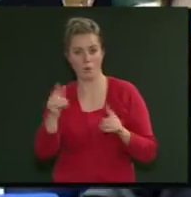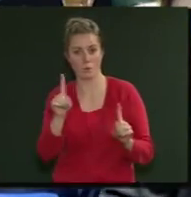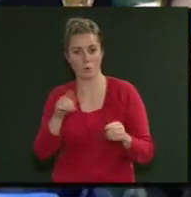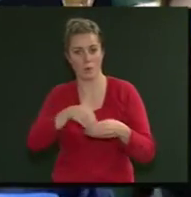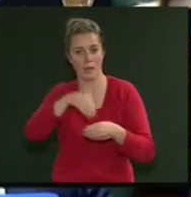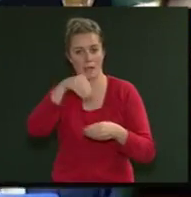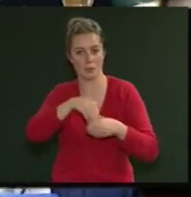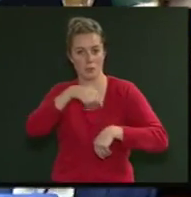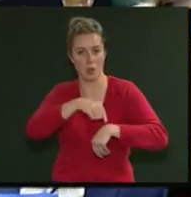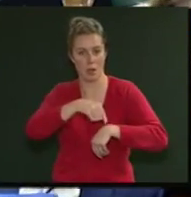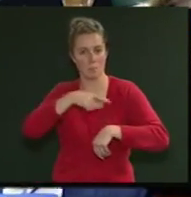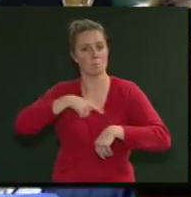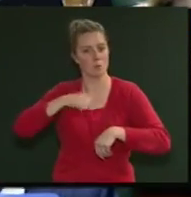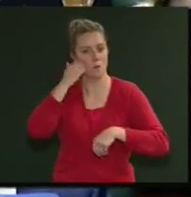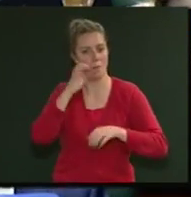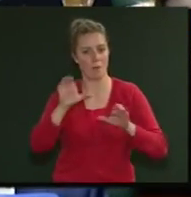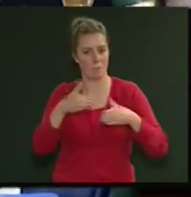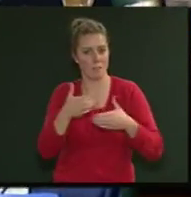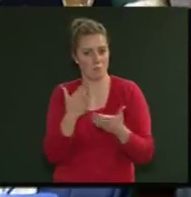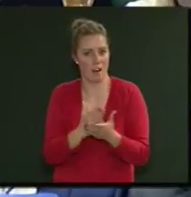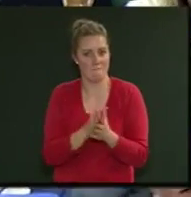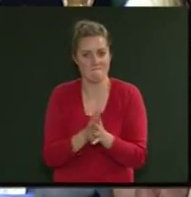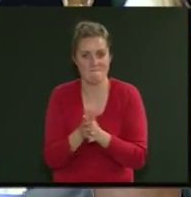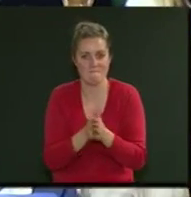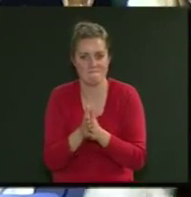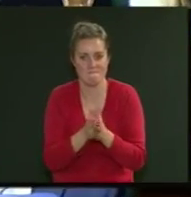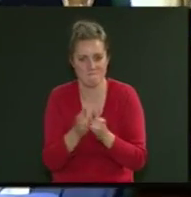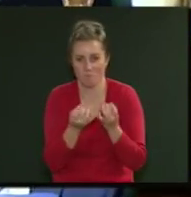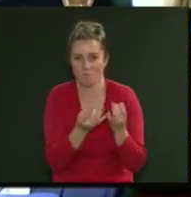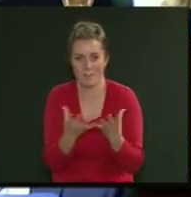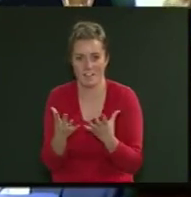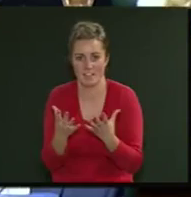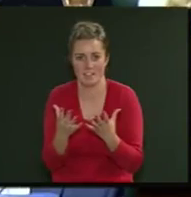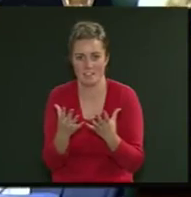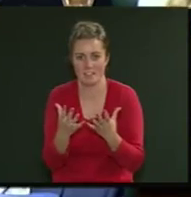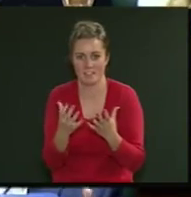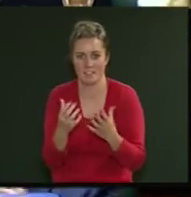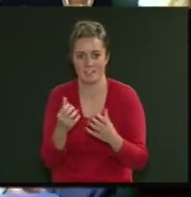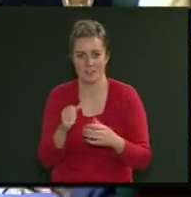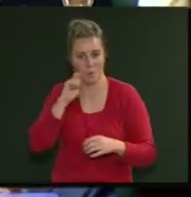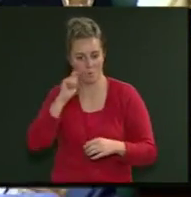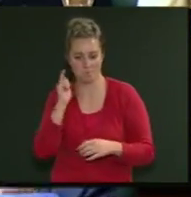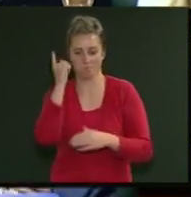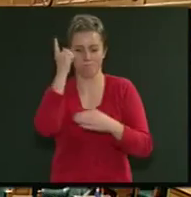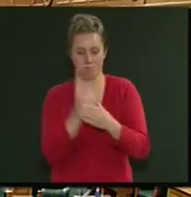because the Māori Party is on fire when the shark and the fox rock your house.